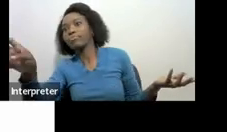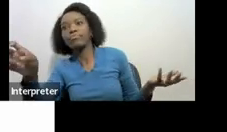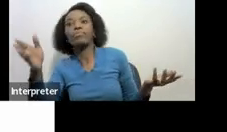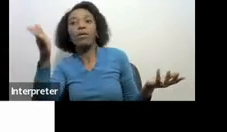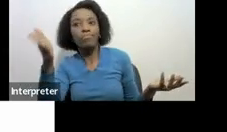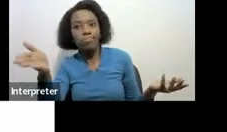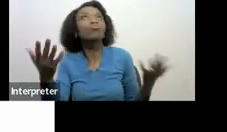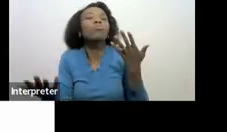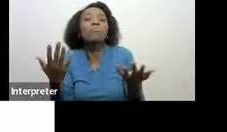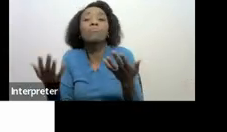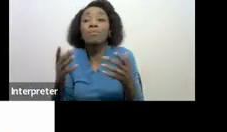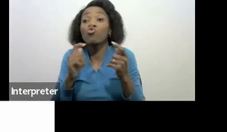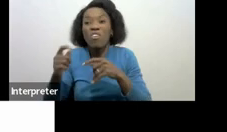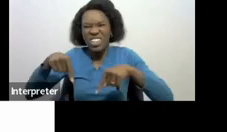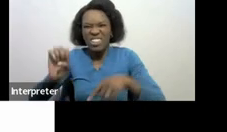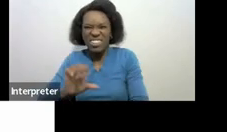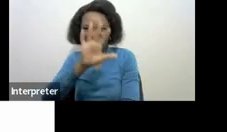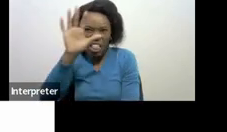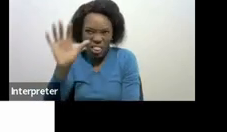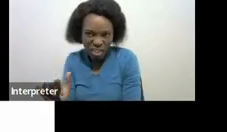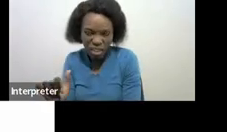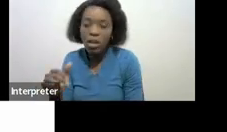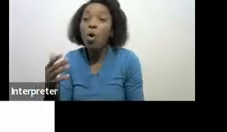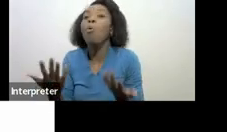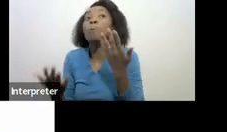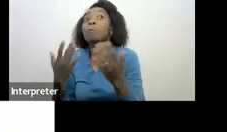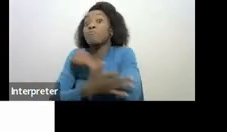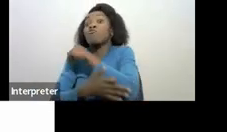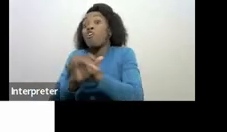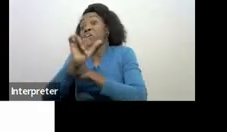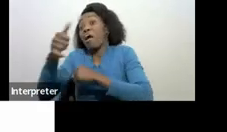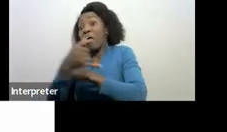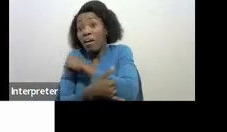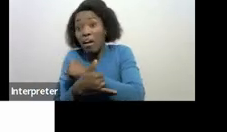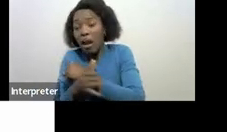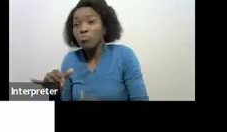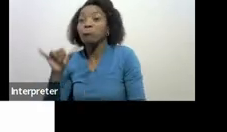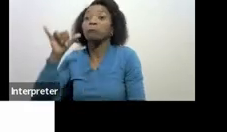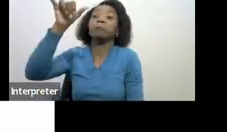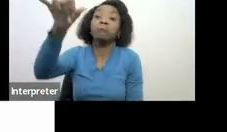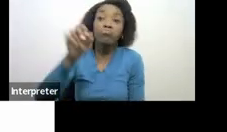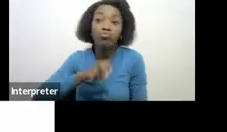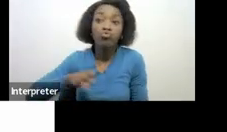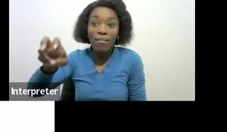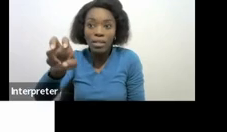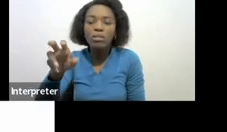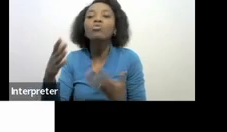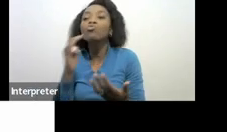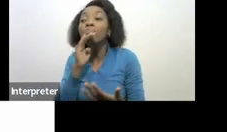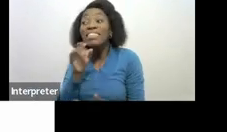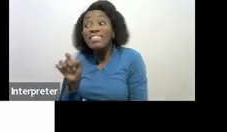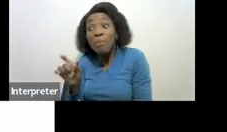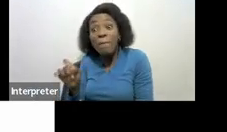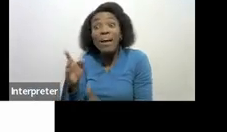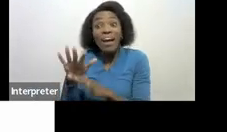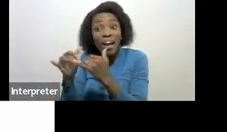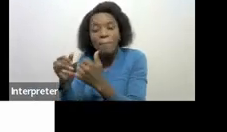boundaries and then also maybe out of South Africa the employer or that agent or that labor broker must give you a